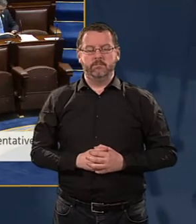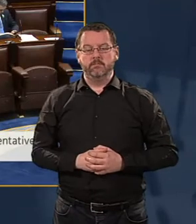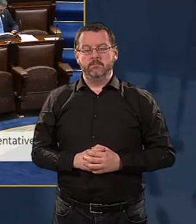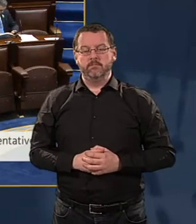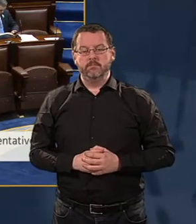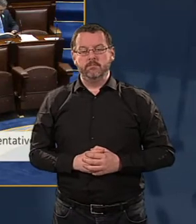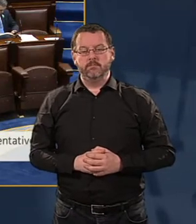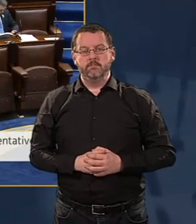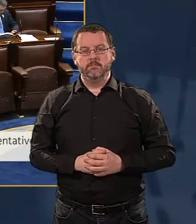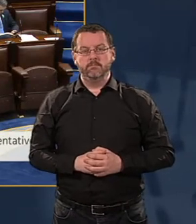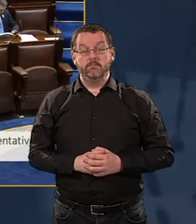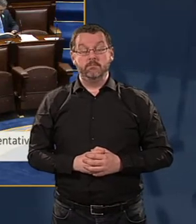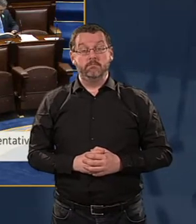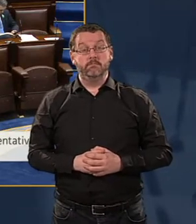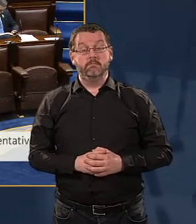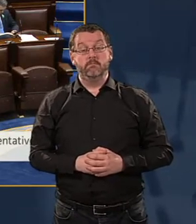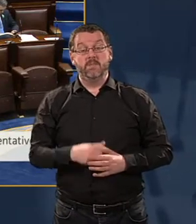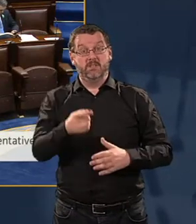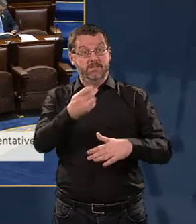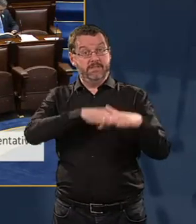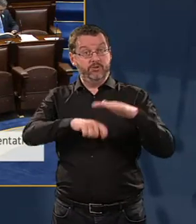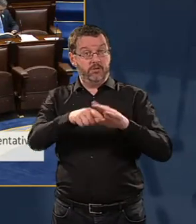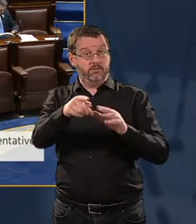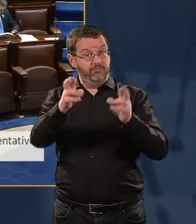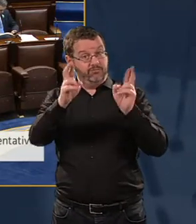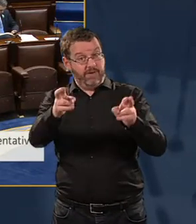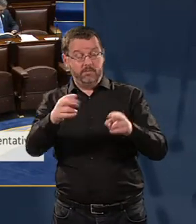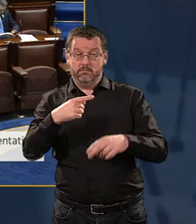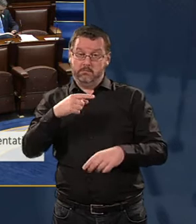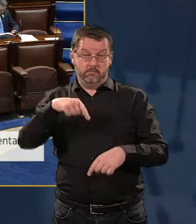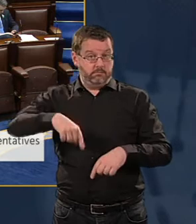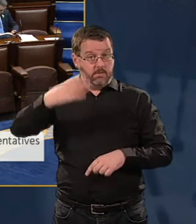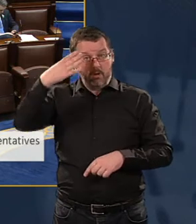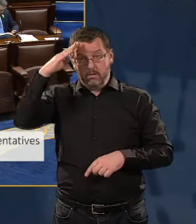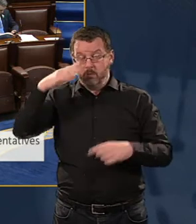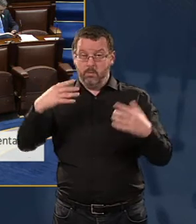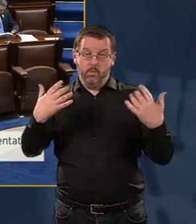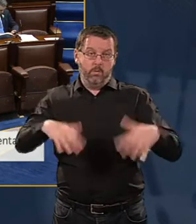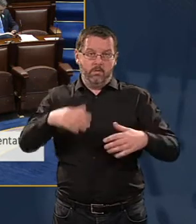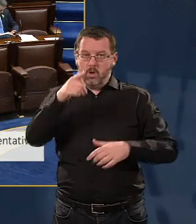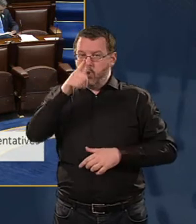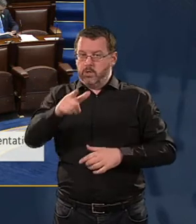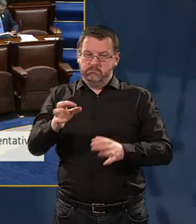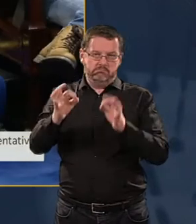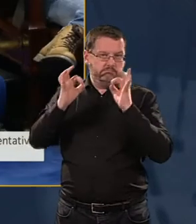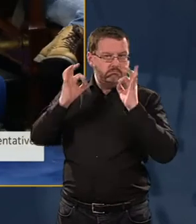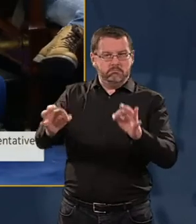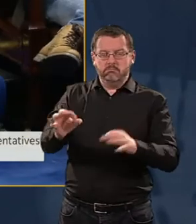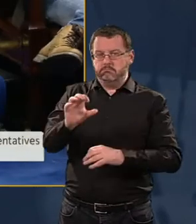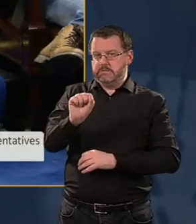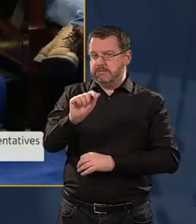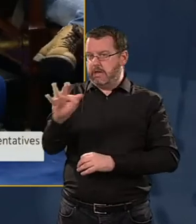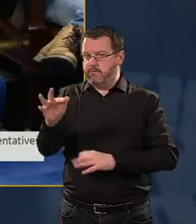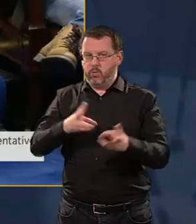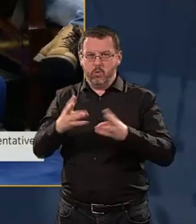The Taoiseach is right. We are fortunate to have extraordinary people working in maternity services